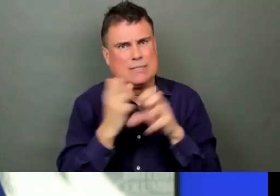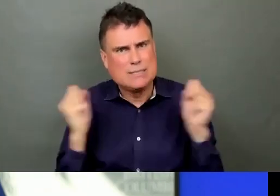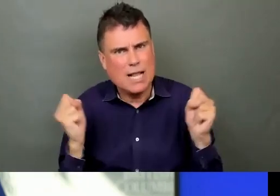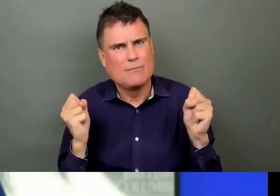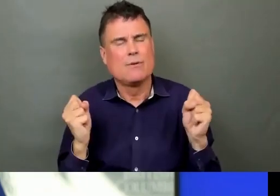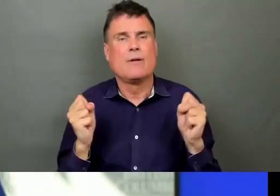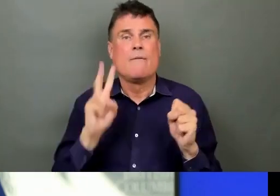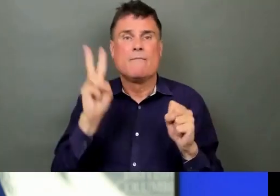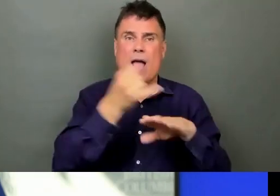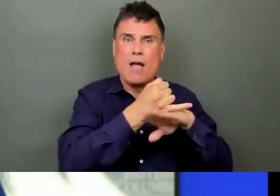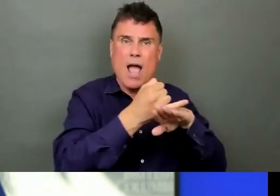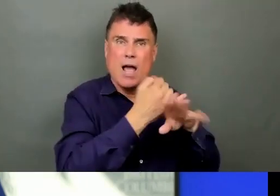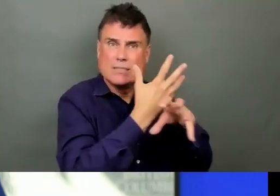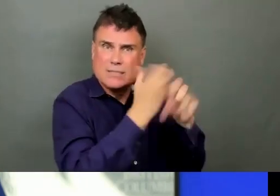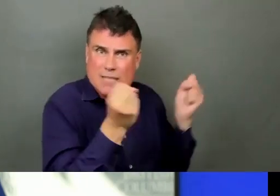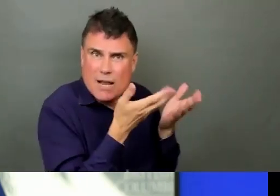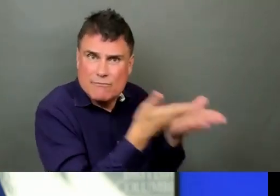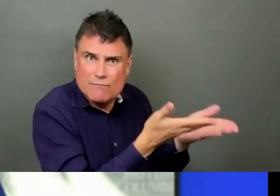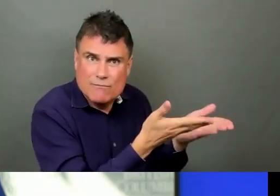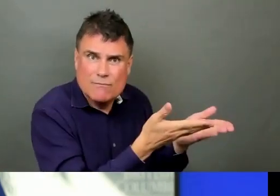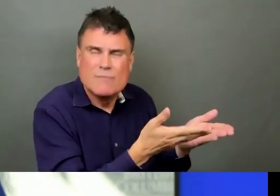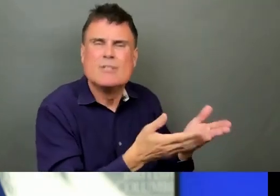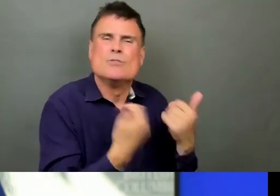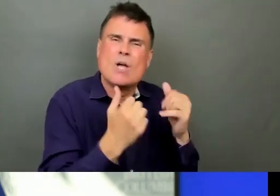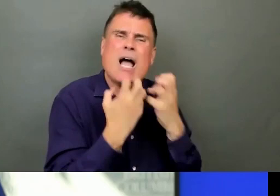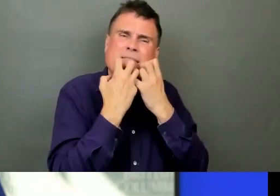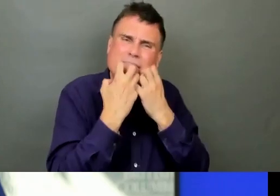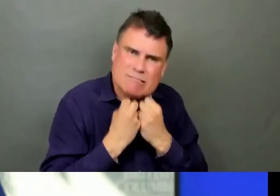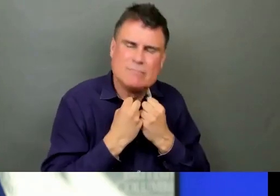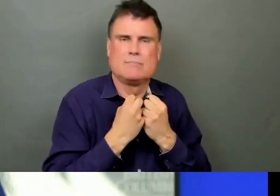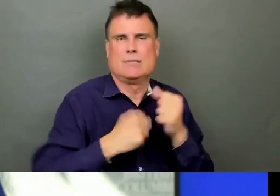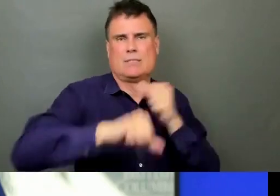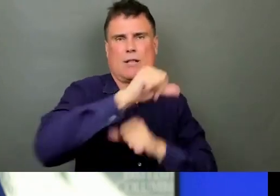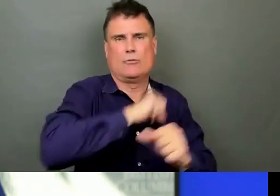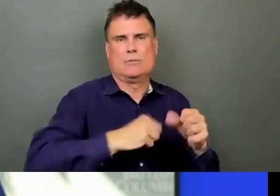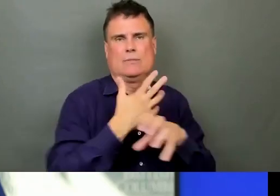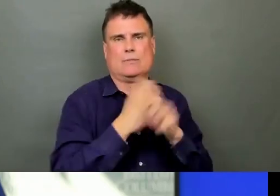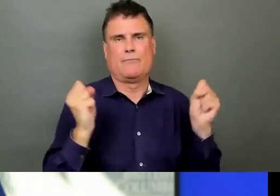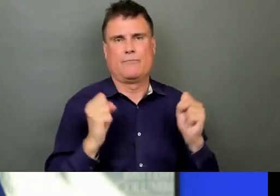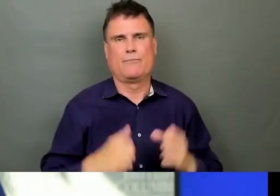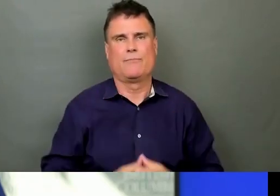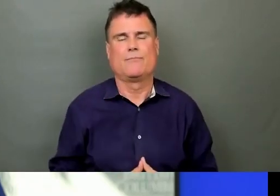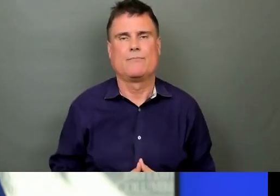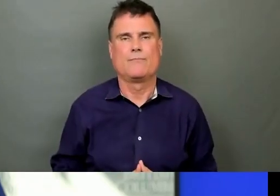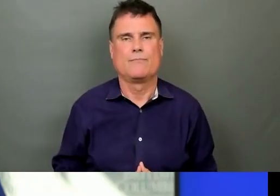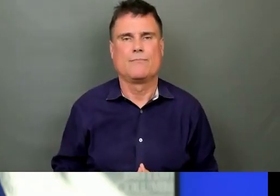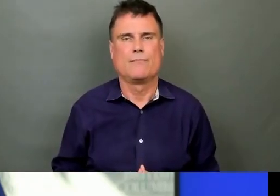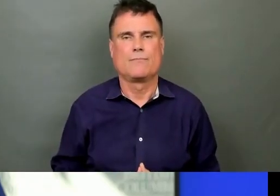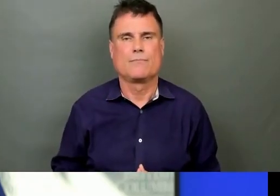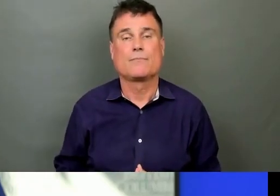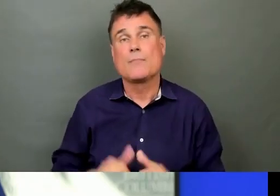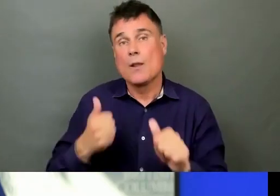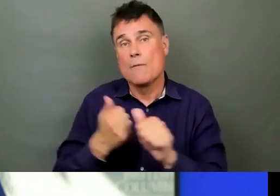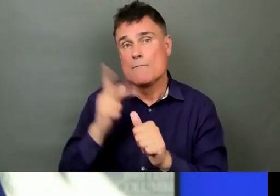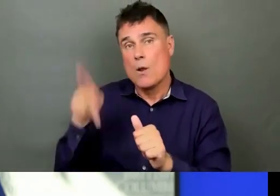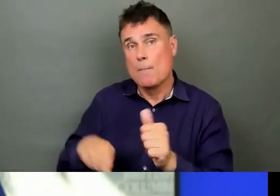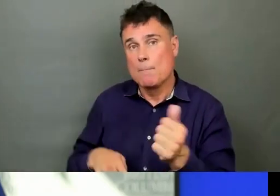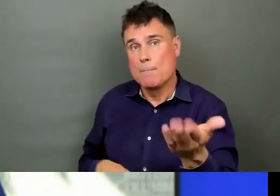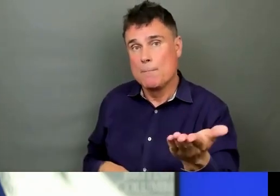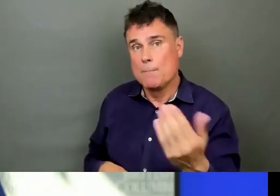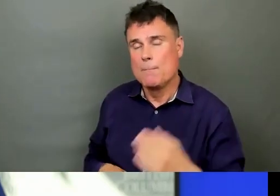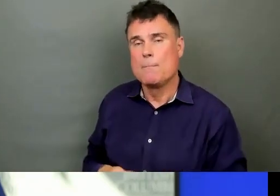I do. Earlier this week, we got a breakdown of people who are vaccinated versus those who are unvaccinated in terms of overall case counts for